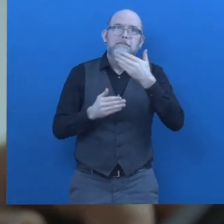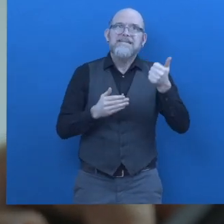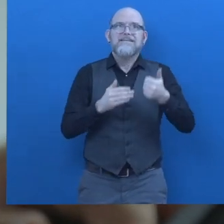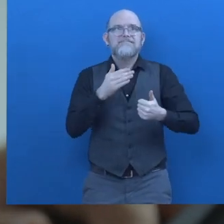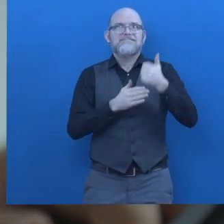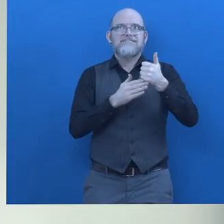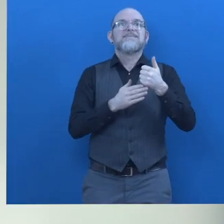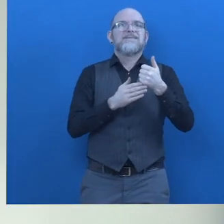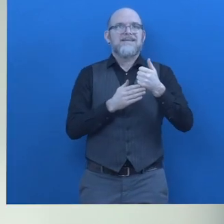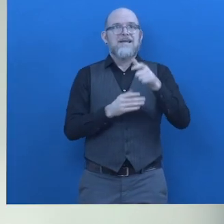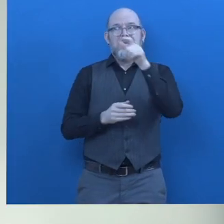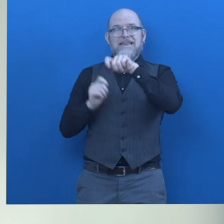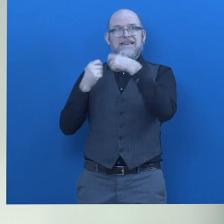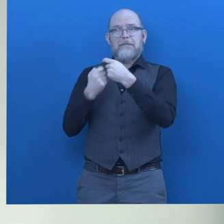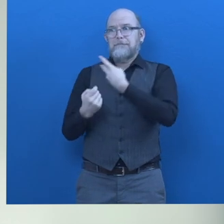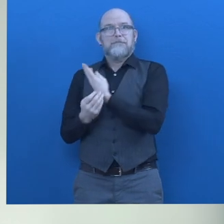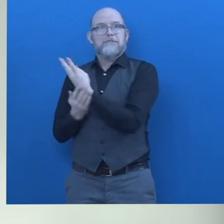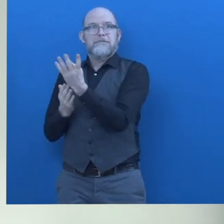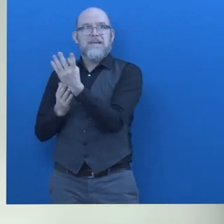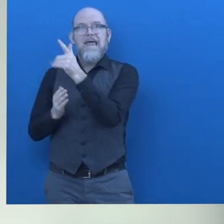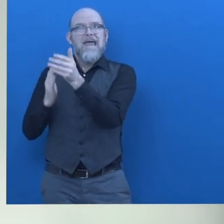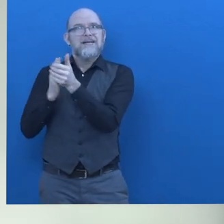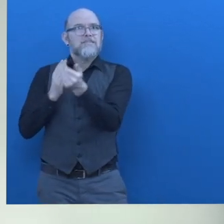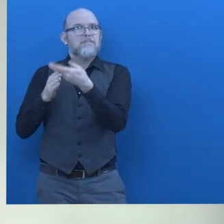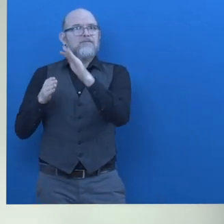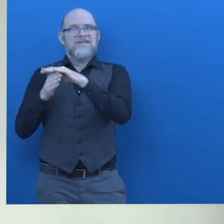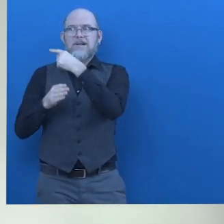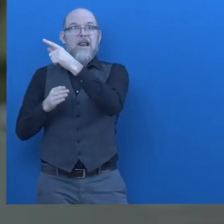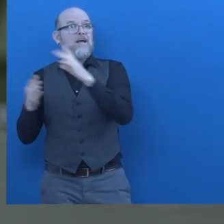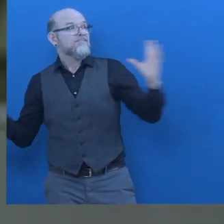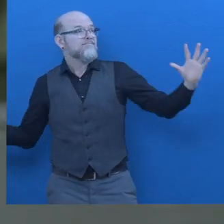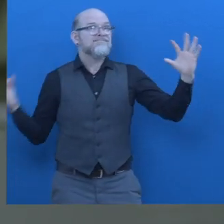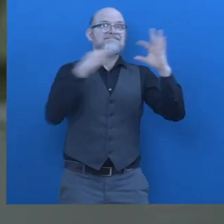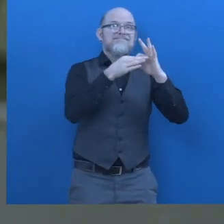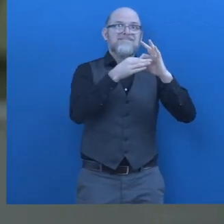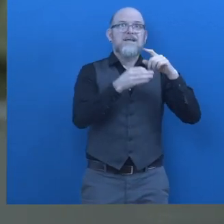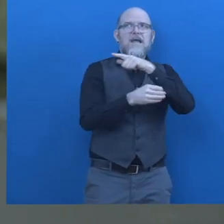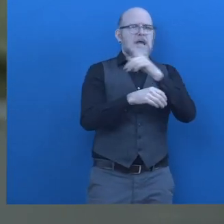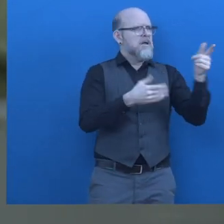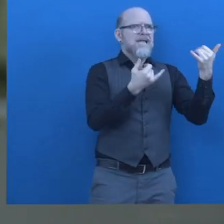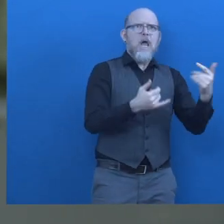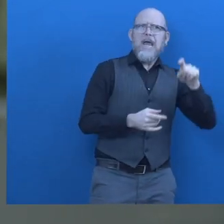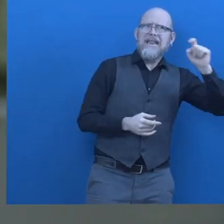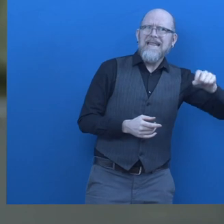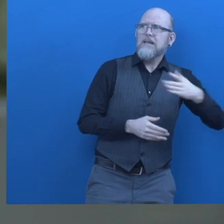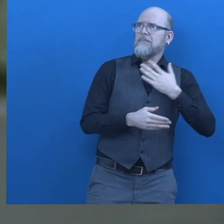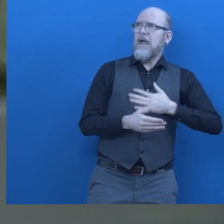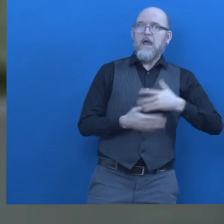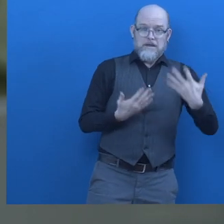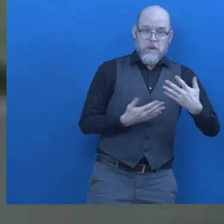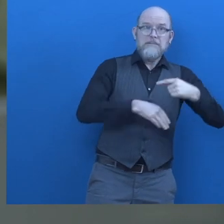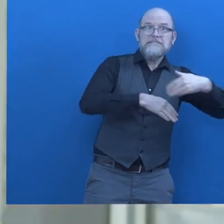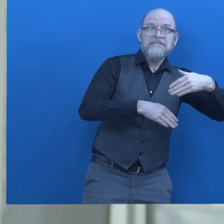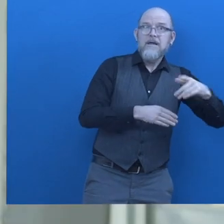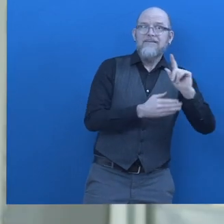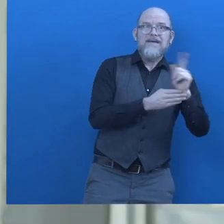teams could connect with the right user at the right time and on demand that's what we're doing at fable and the